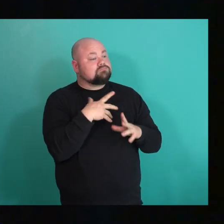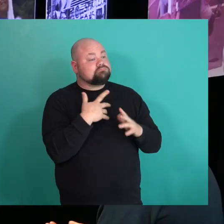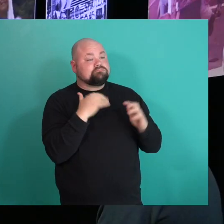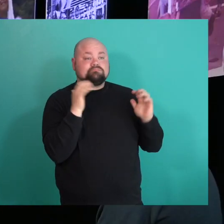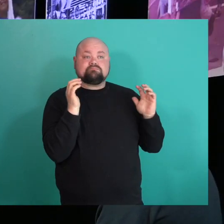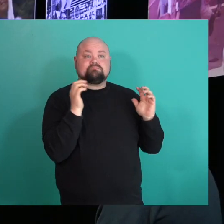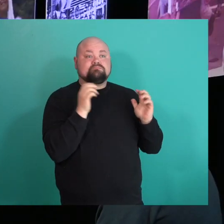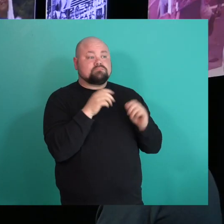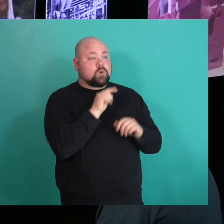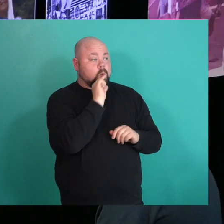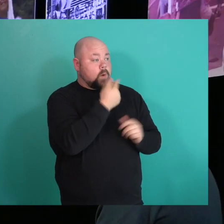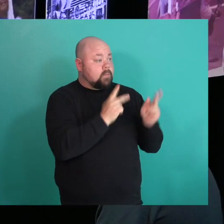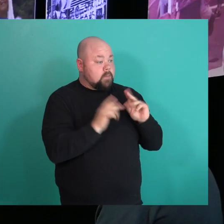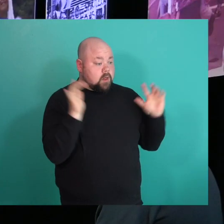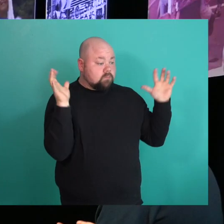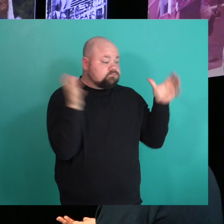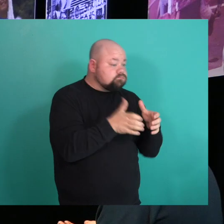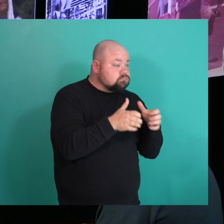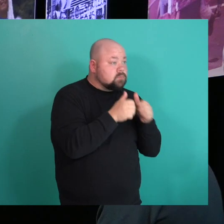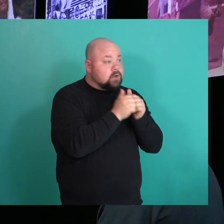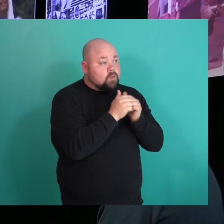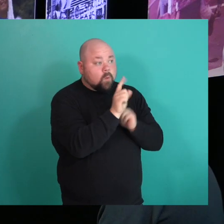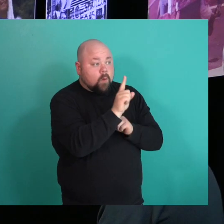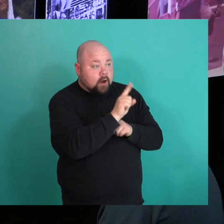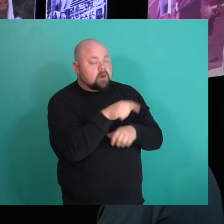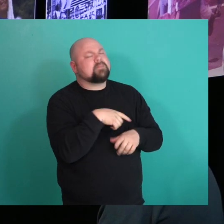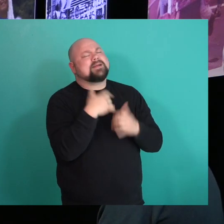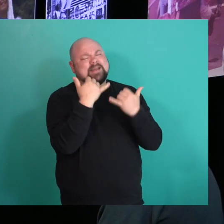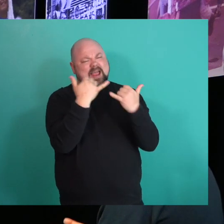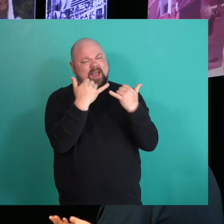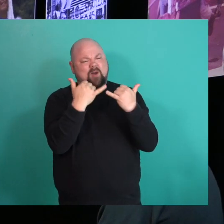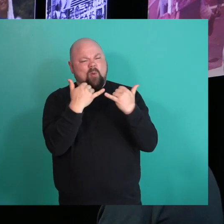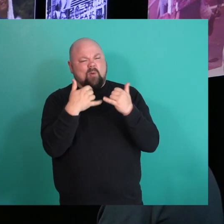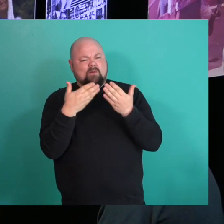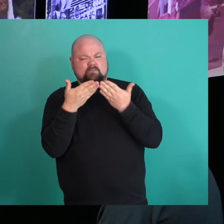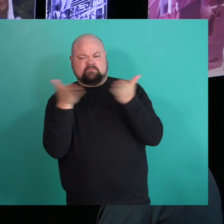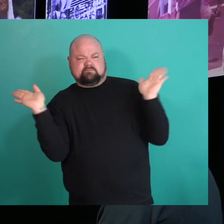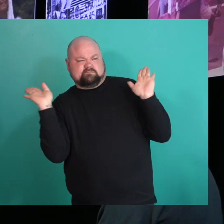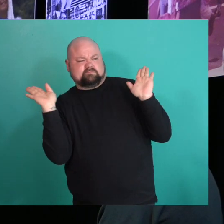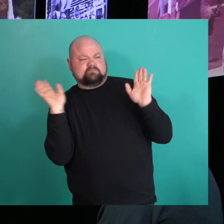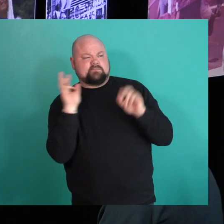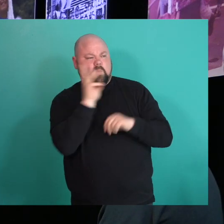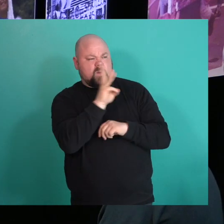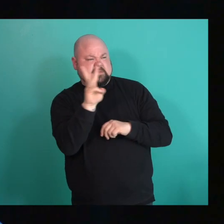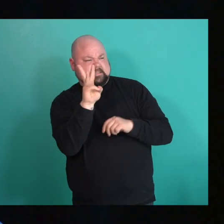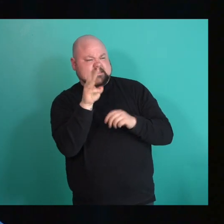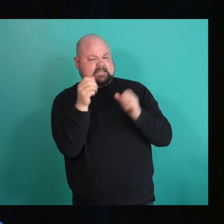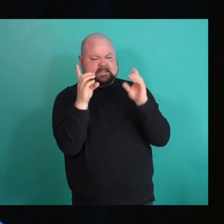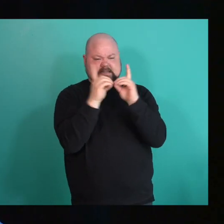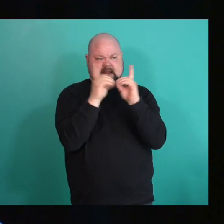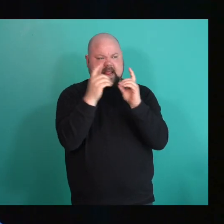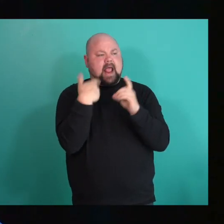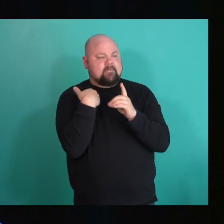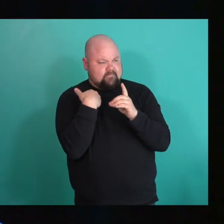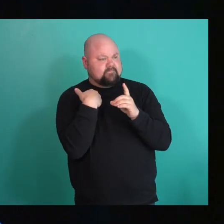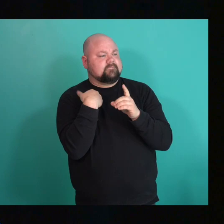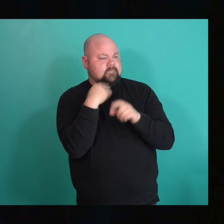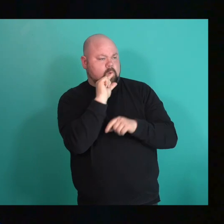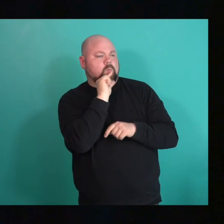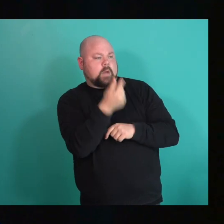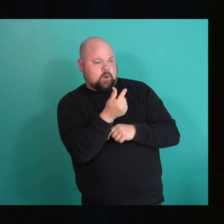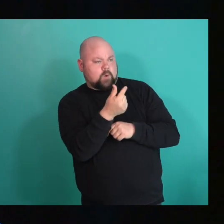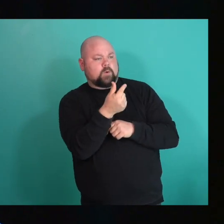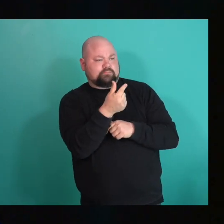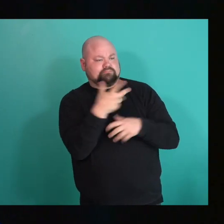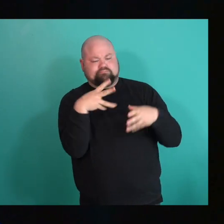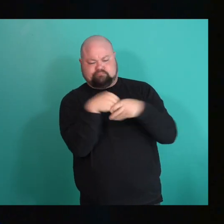most of the mainstream dating sites have, um, you know, platforms for queer people. So, so that was